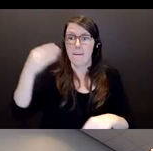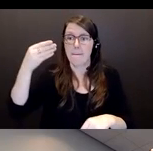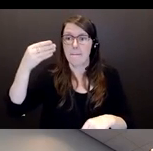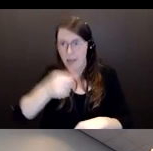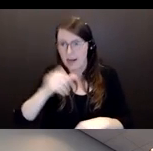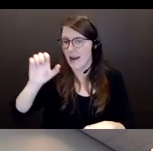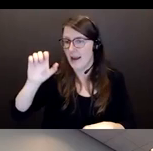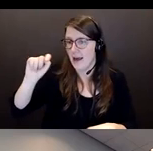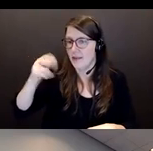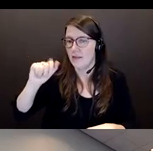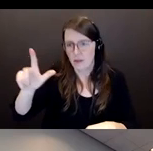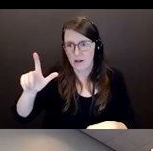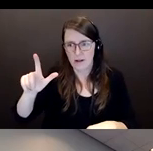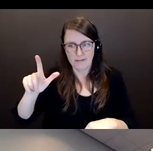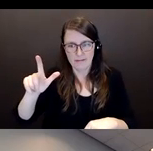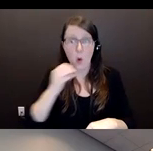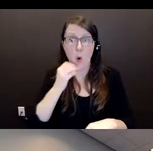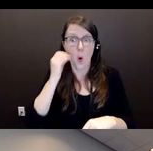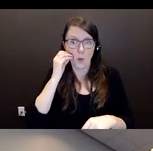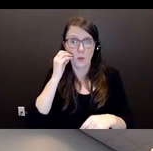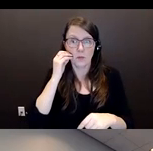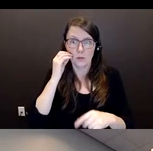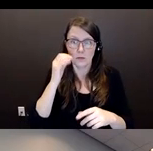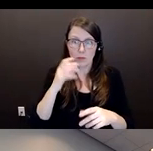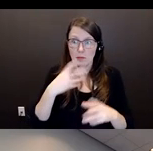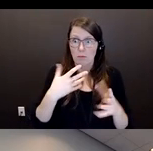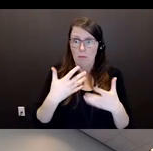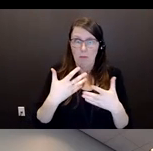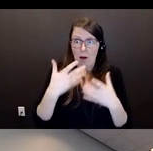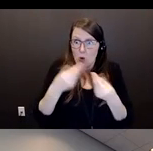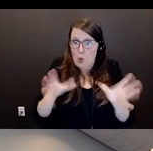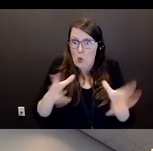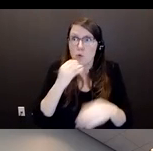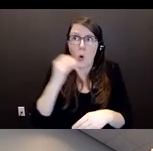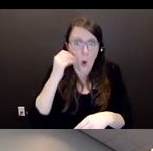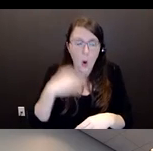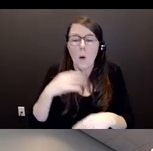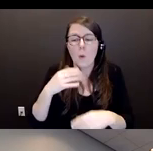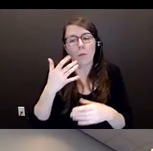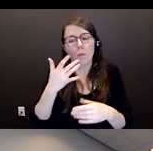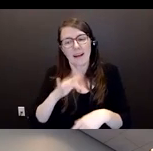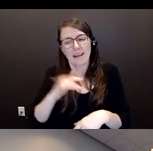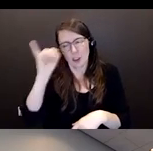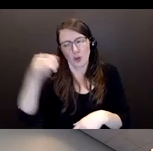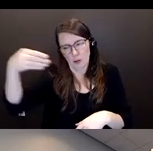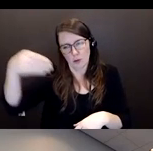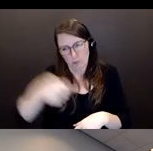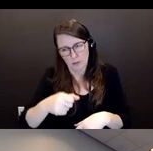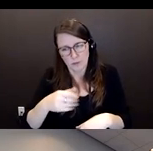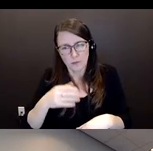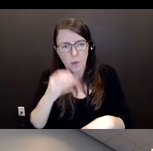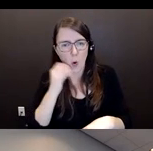part two of the court system ended up in what's called the stain of charges. And because of COVID,